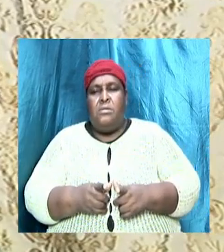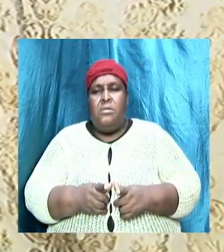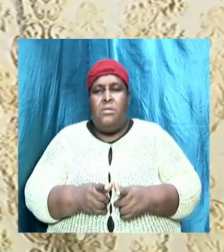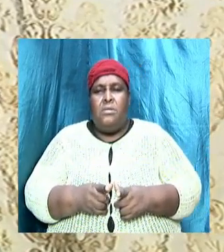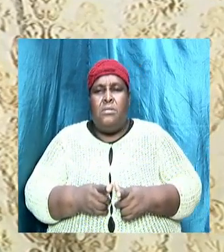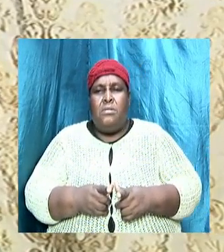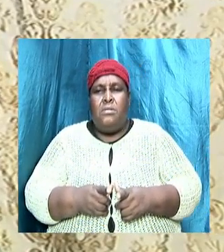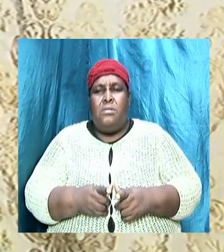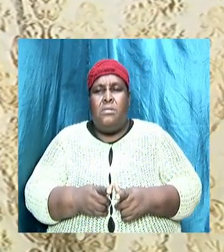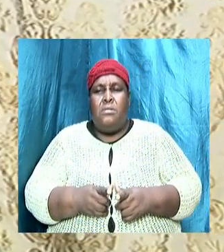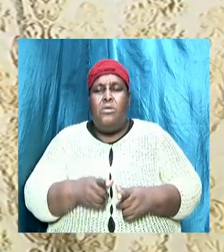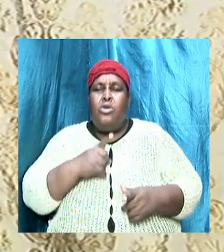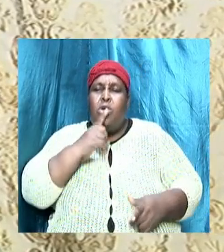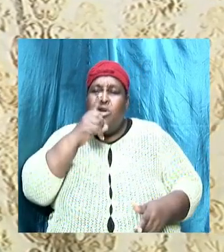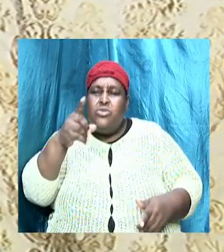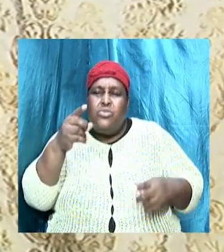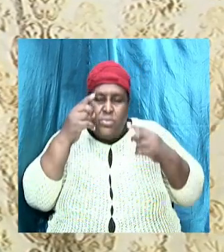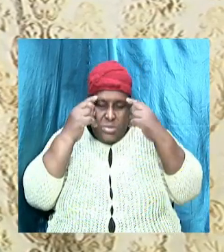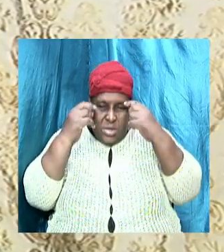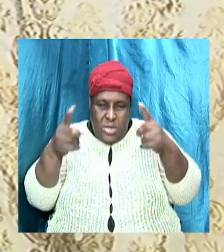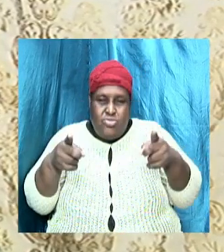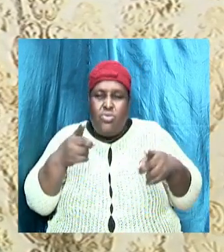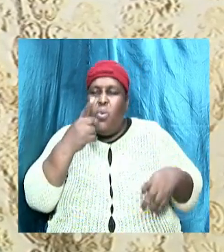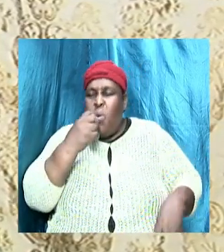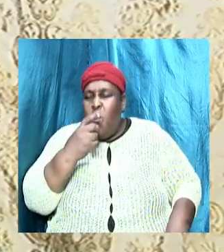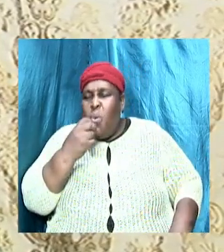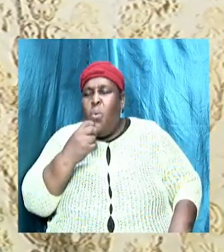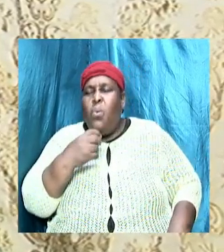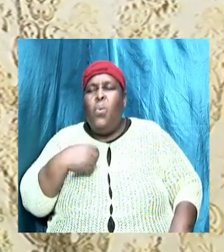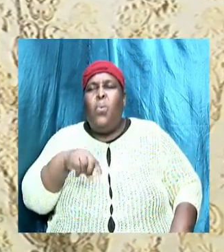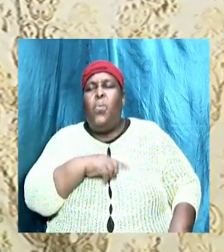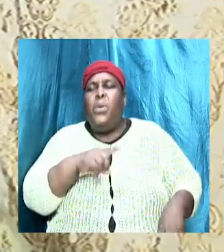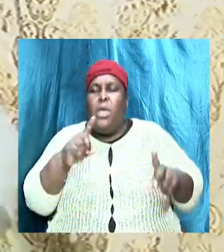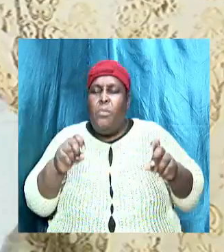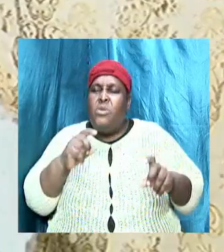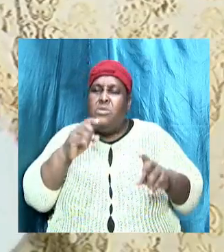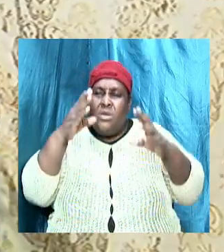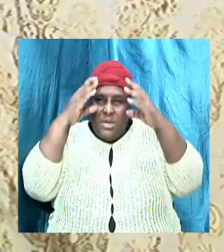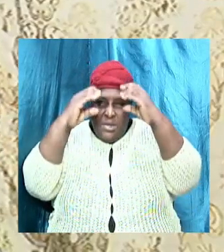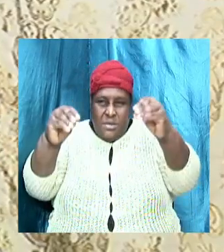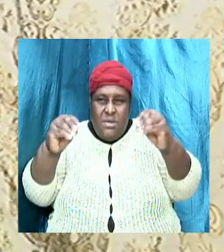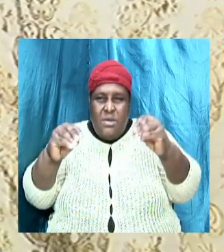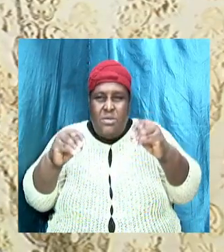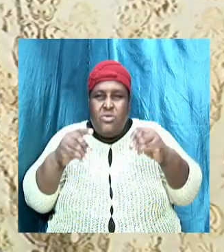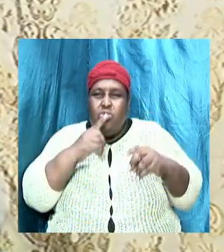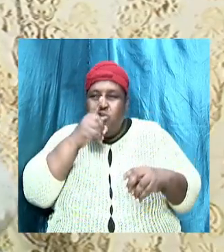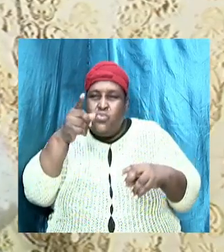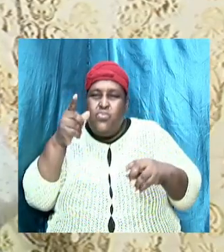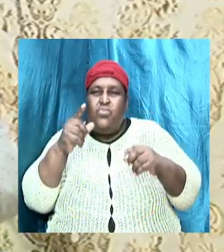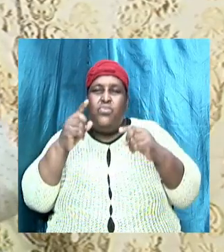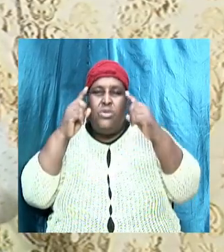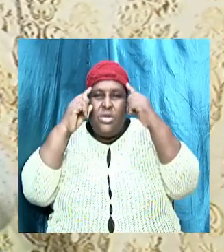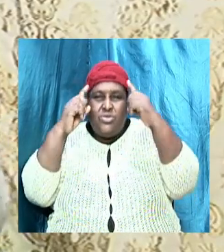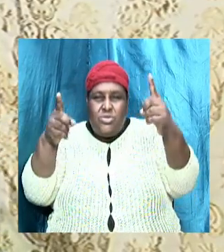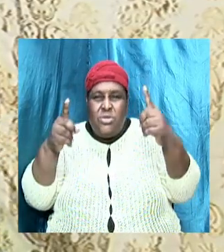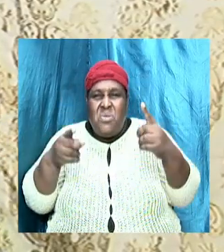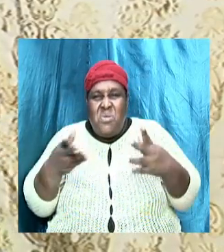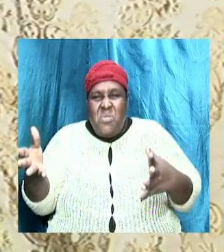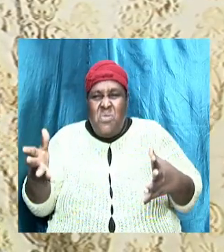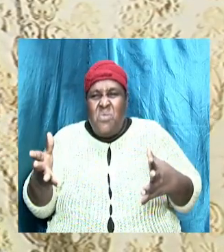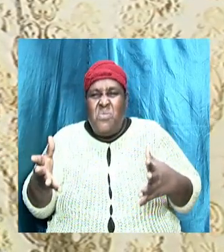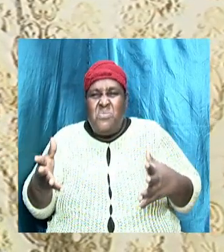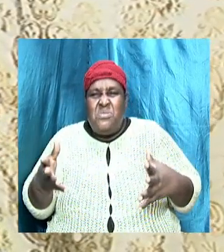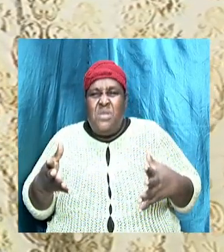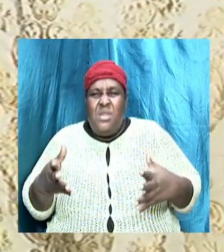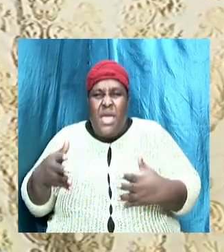us that true doctrine, who shall we teach true doctrine? Those that come off of the breast and those that are able now to